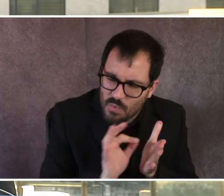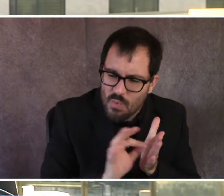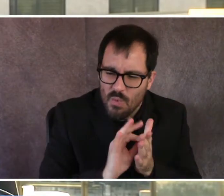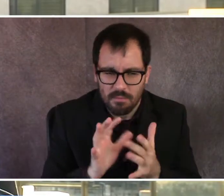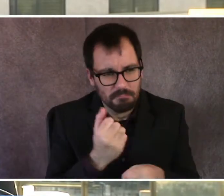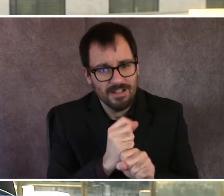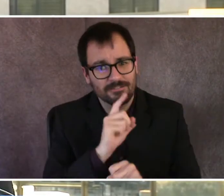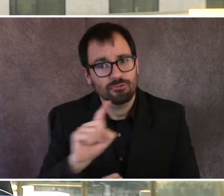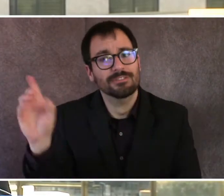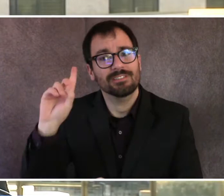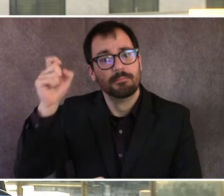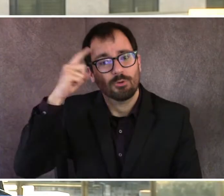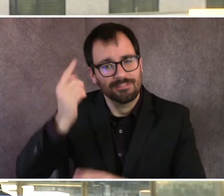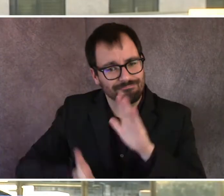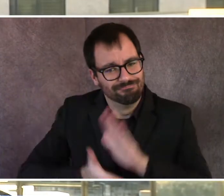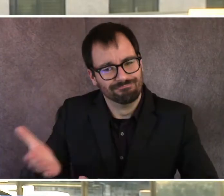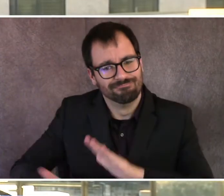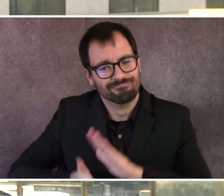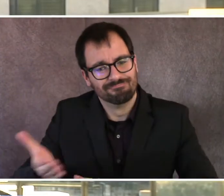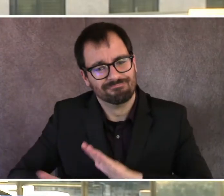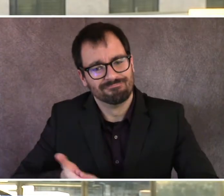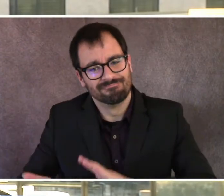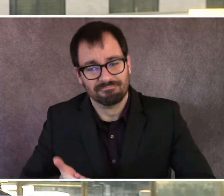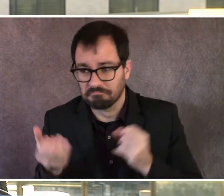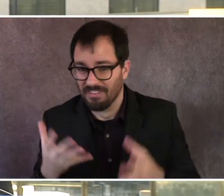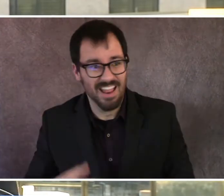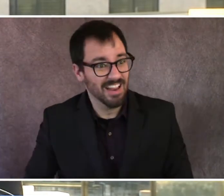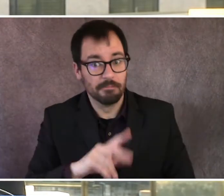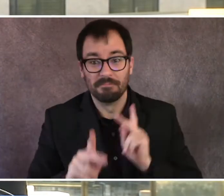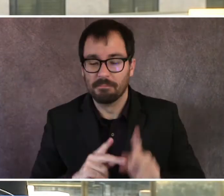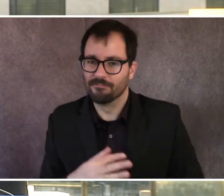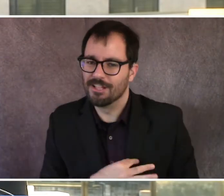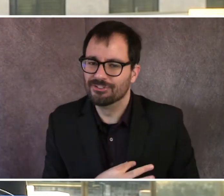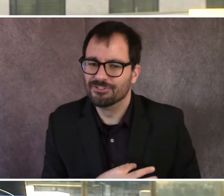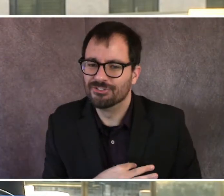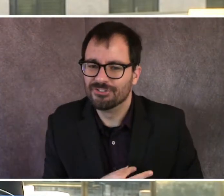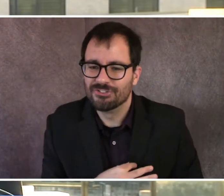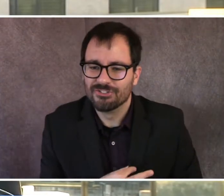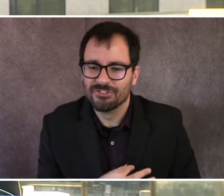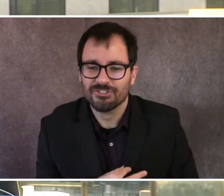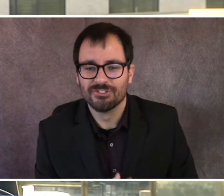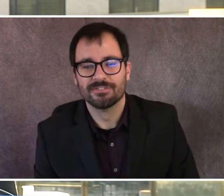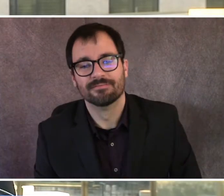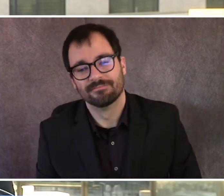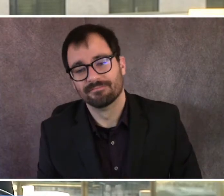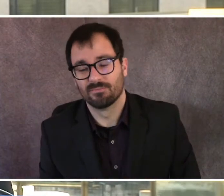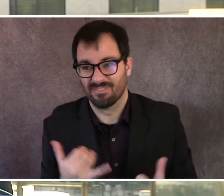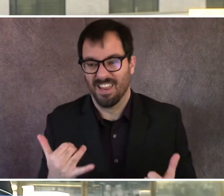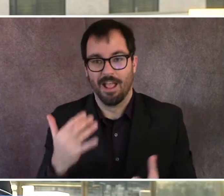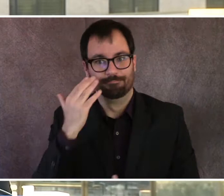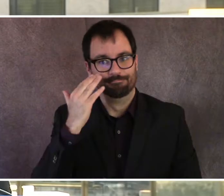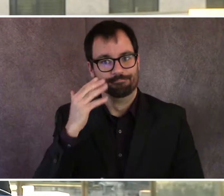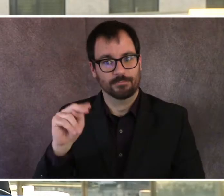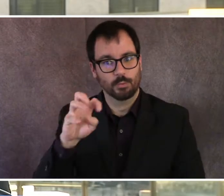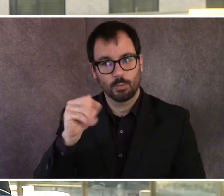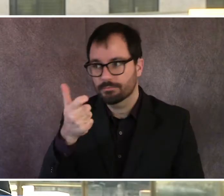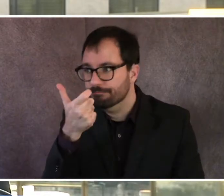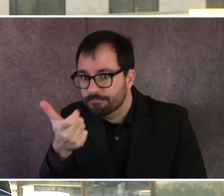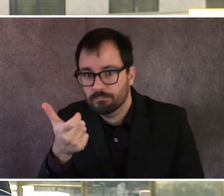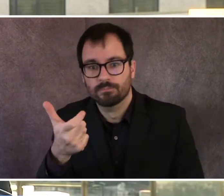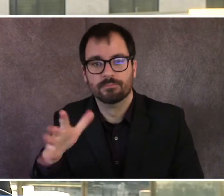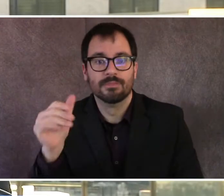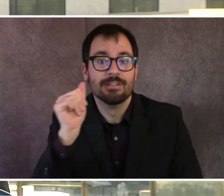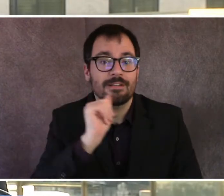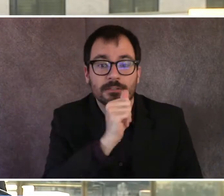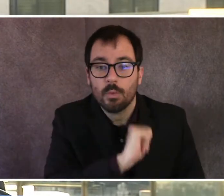at the forefront of our TVs is Arizona and Nevada, George and Pennsylvania. Many of those folks, and I watched in reports last